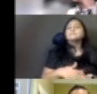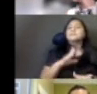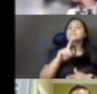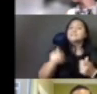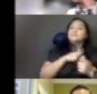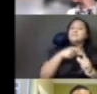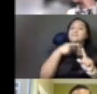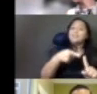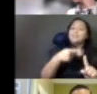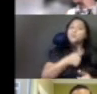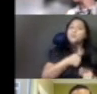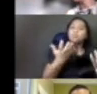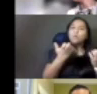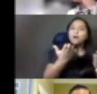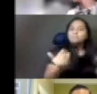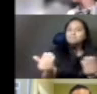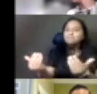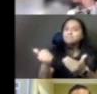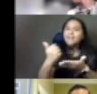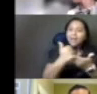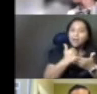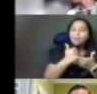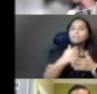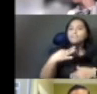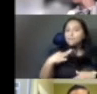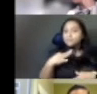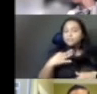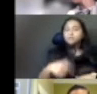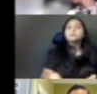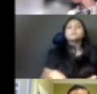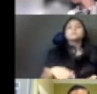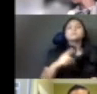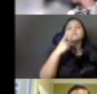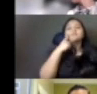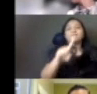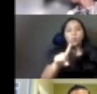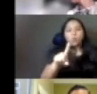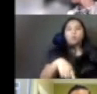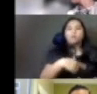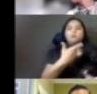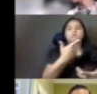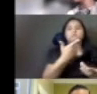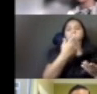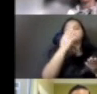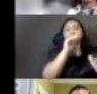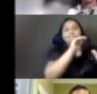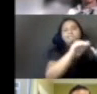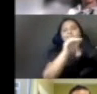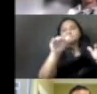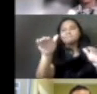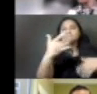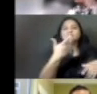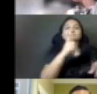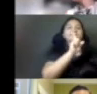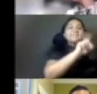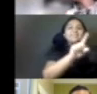For canvassing, we'd love, love, love volunteers to join us as we canvass the second Supervisorial District,